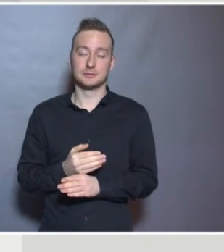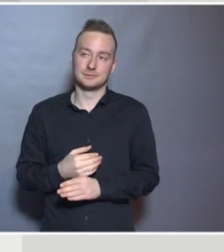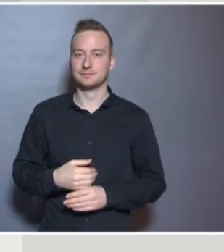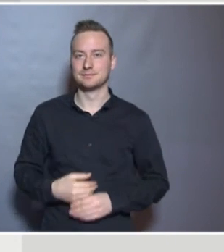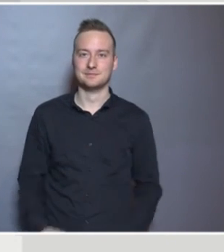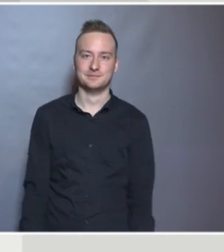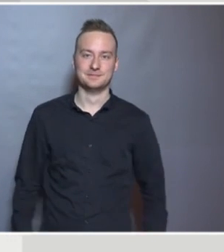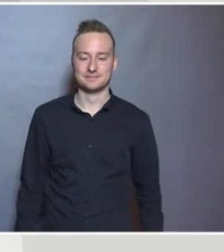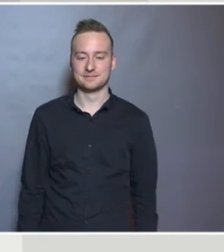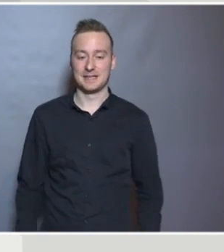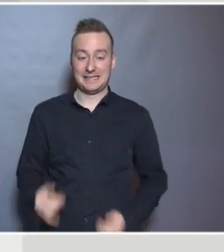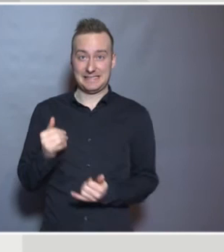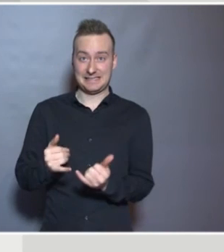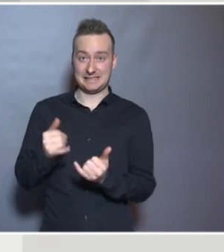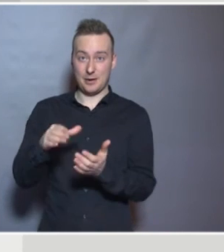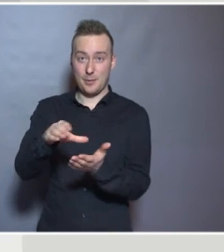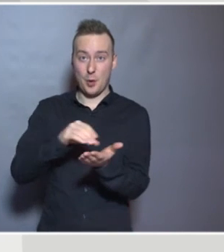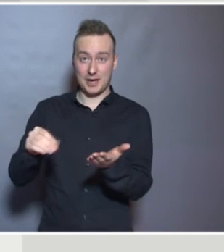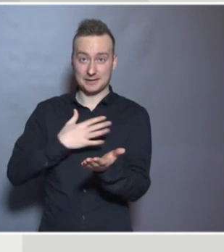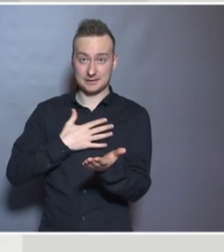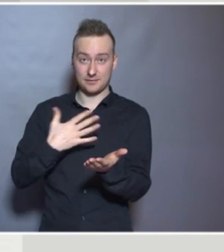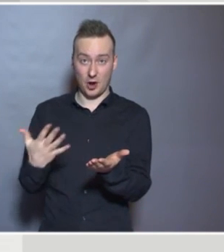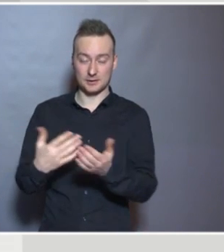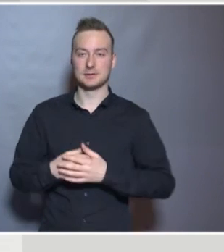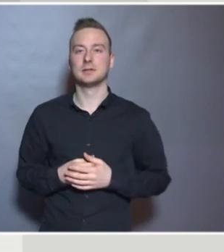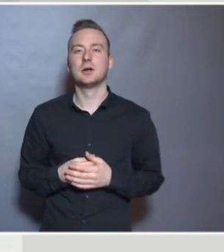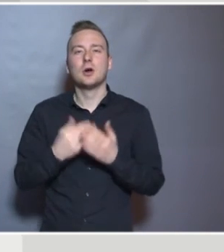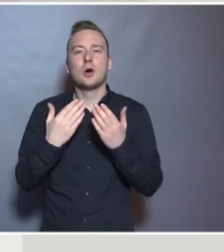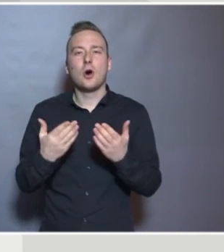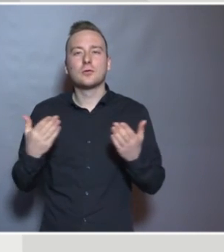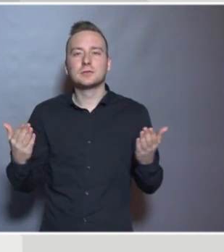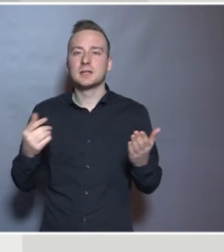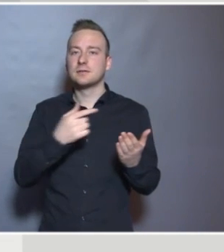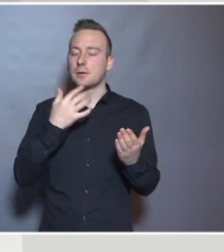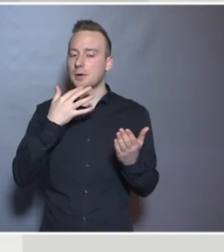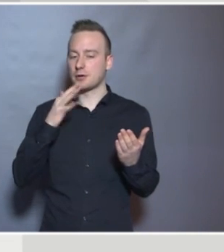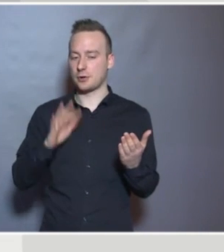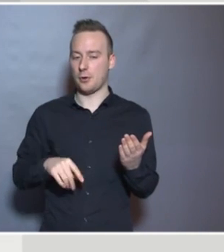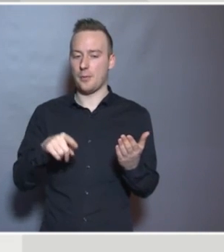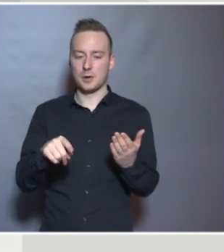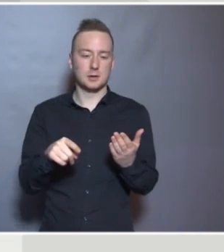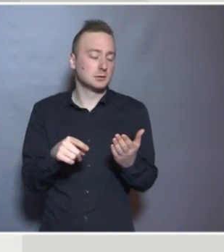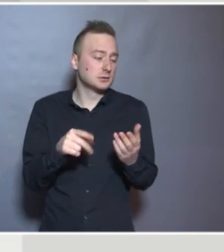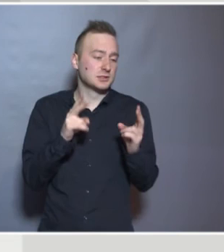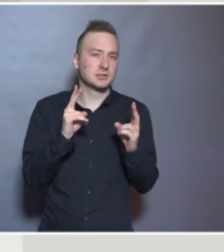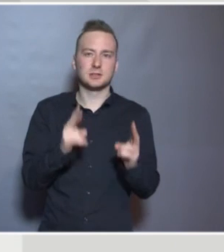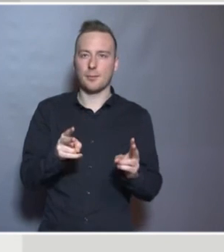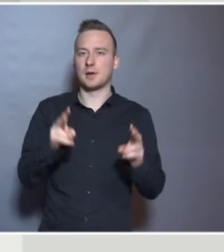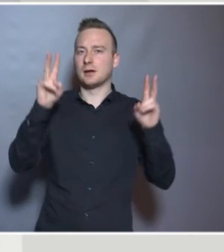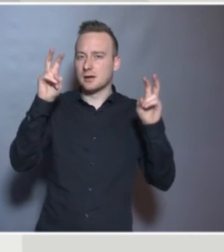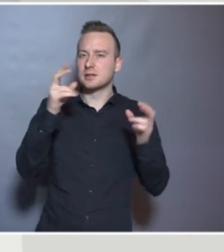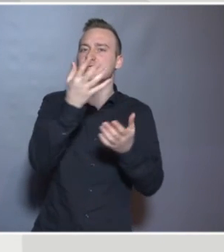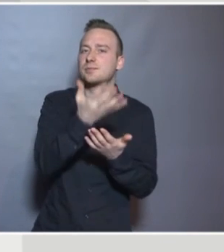The final points I'd leave you with. Very often we can be talking about the same, we can be talking the same language.